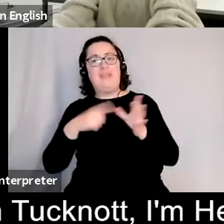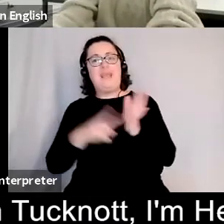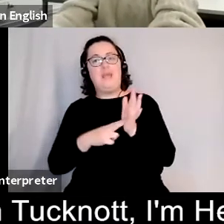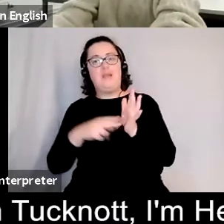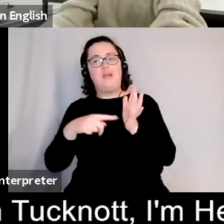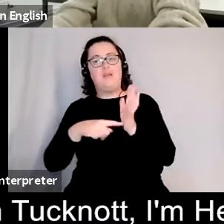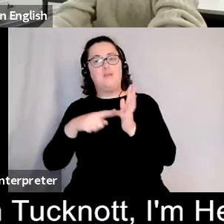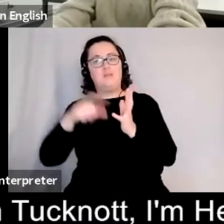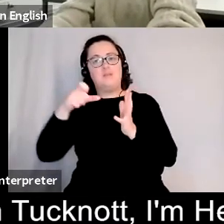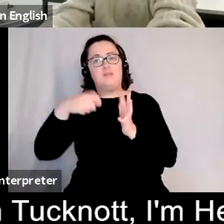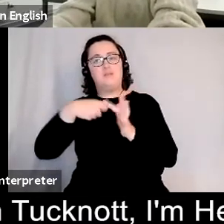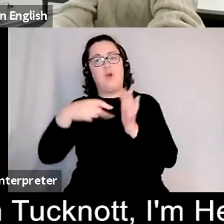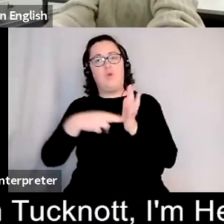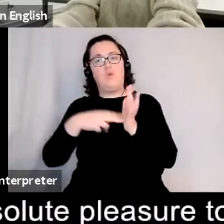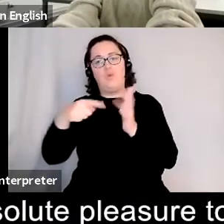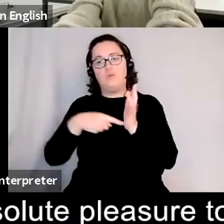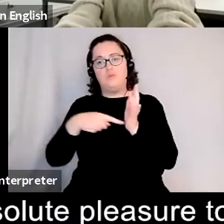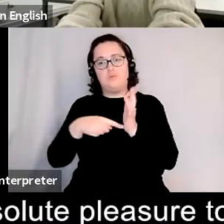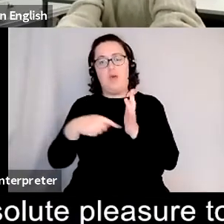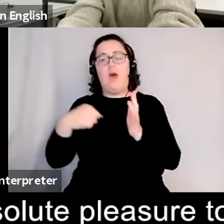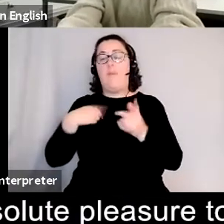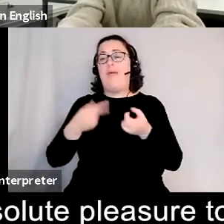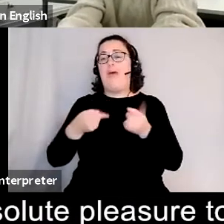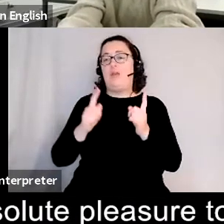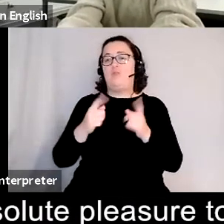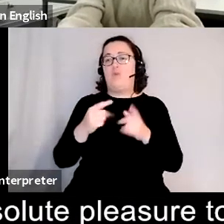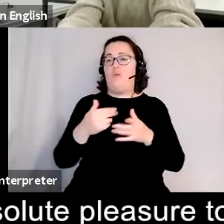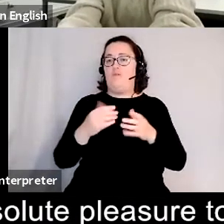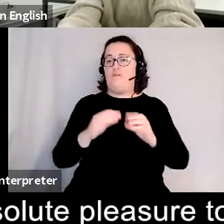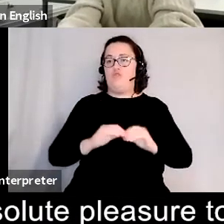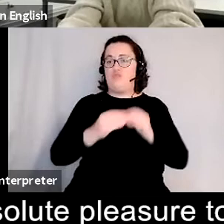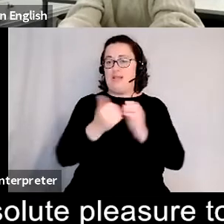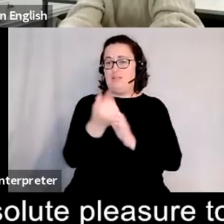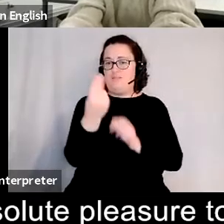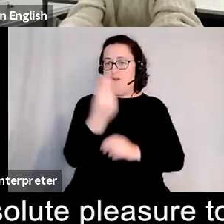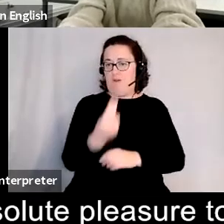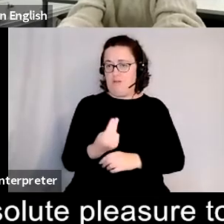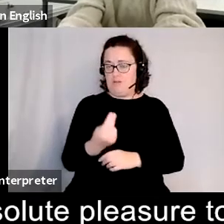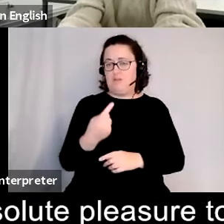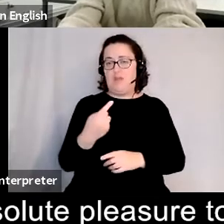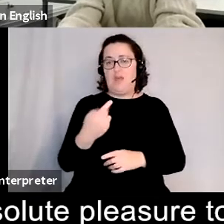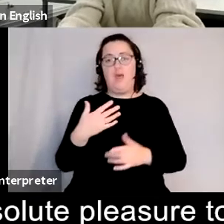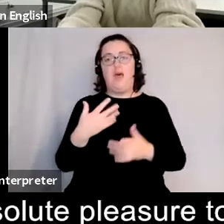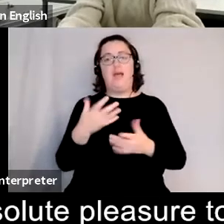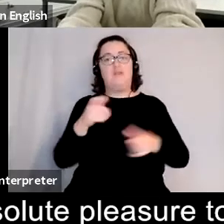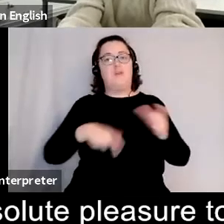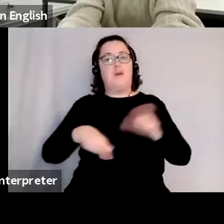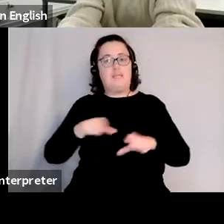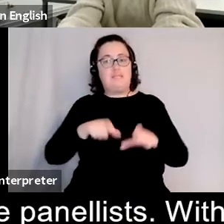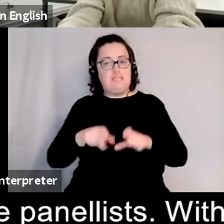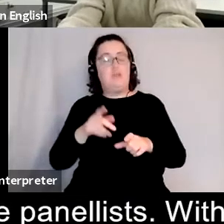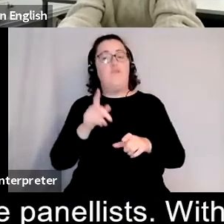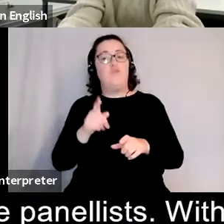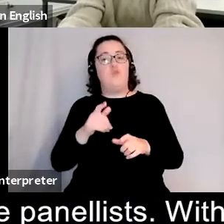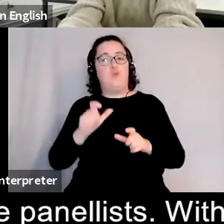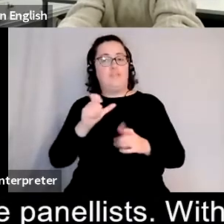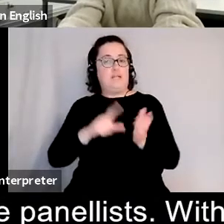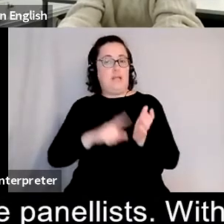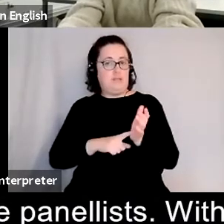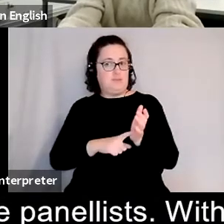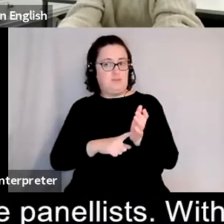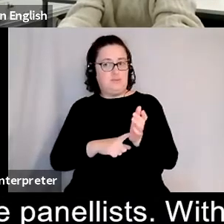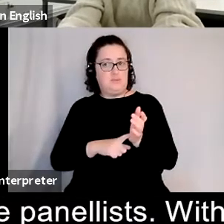at city lit um and it's our absolute pleasure to be hosting tonight's panel discussion with four incredible